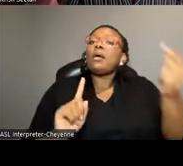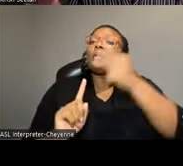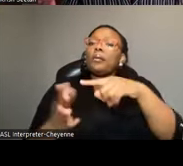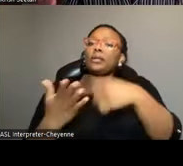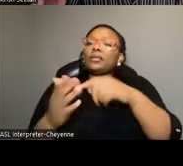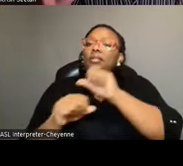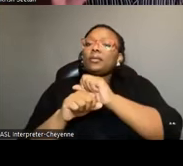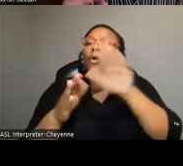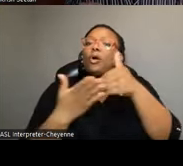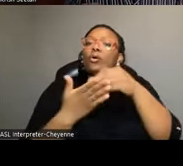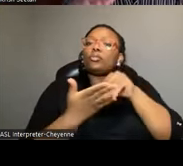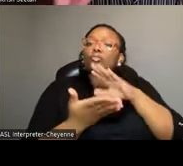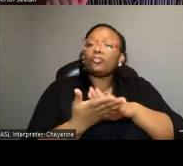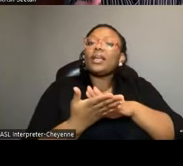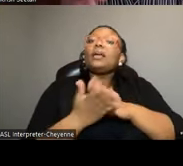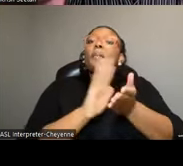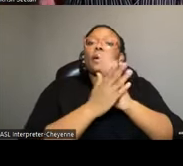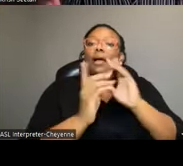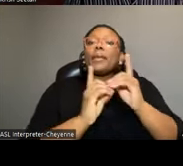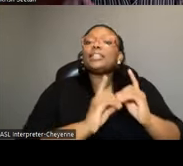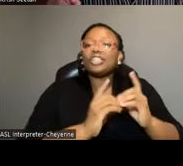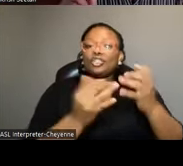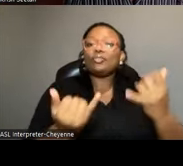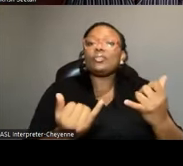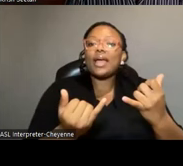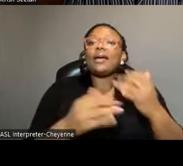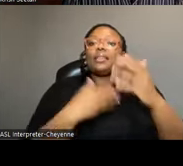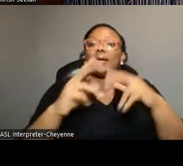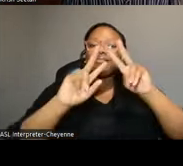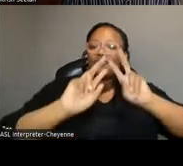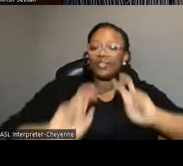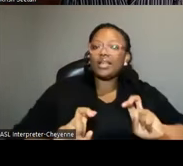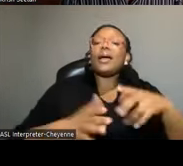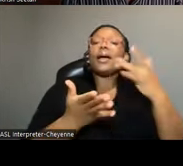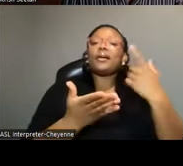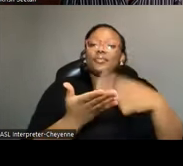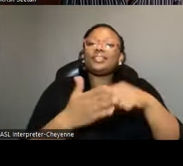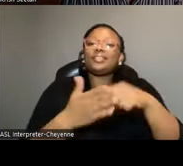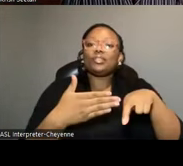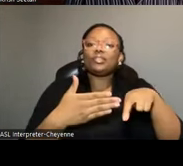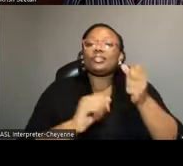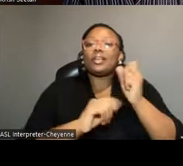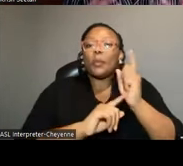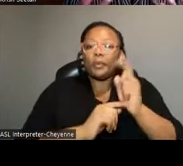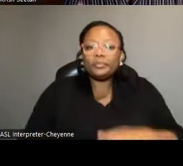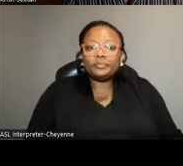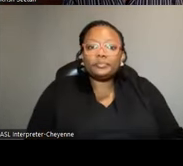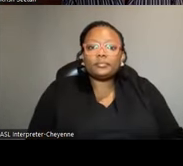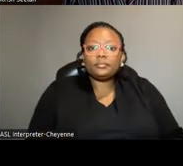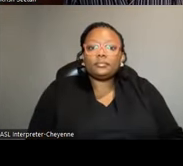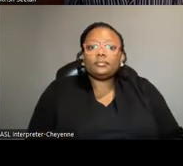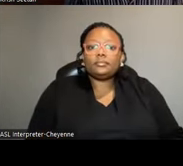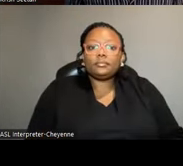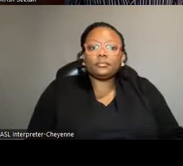All of these records are effectively being digitized and in the process of analysis. And I'll just touch on results that we've had from there in a second. But I just want to show